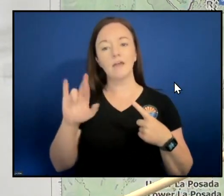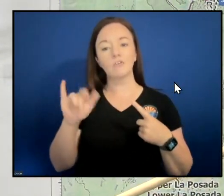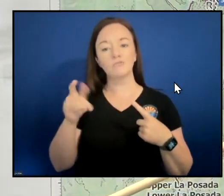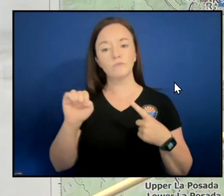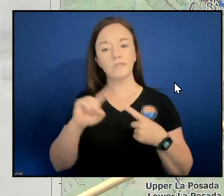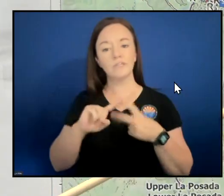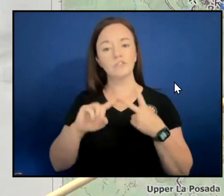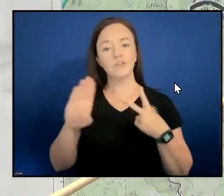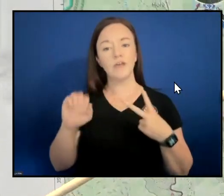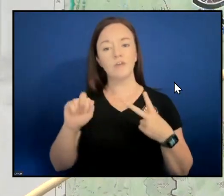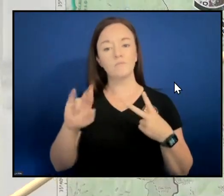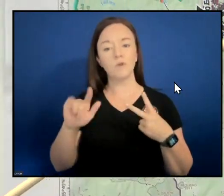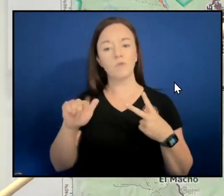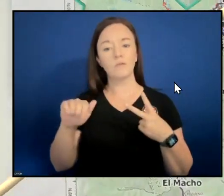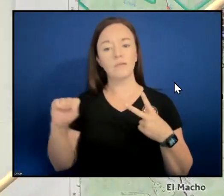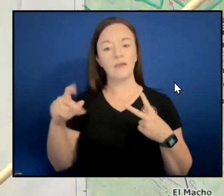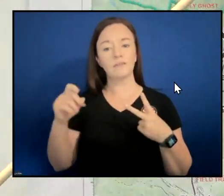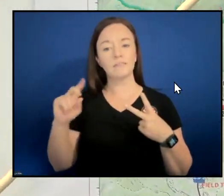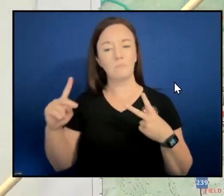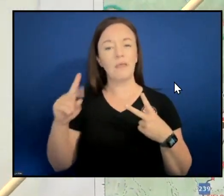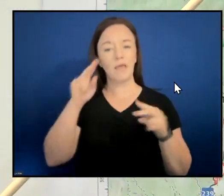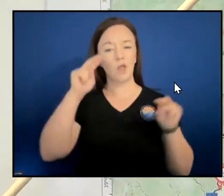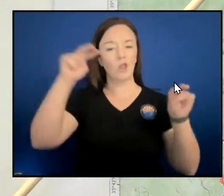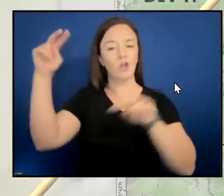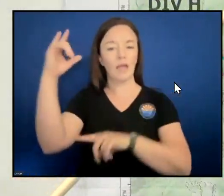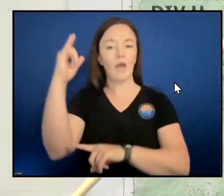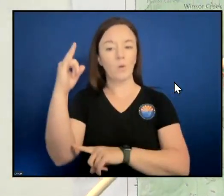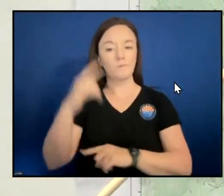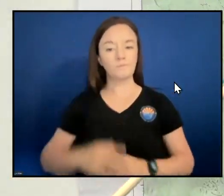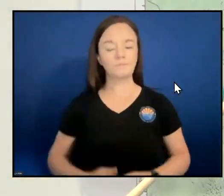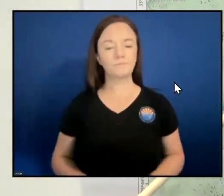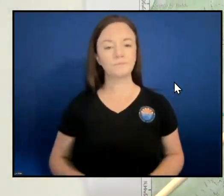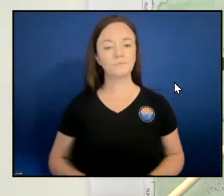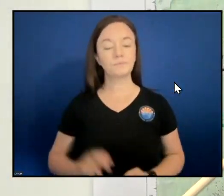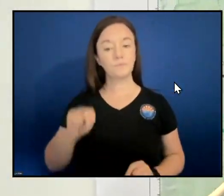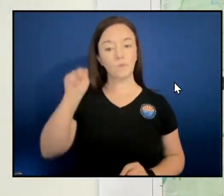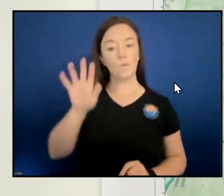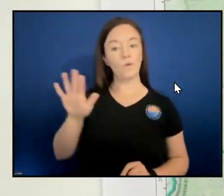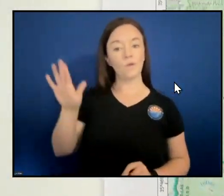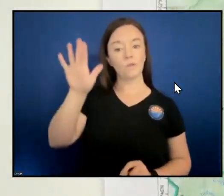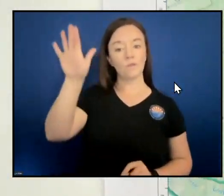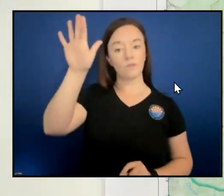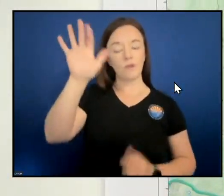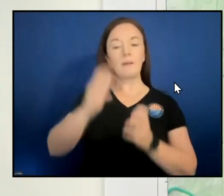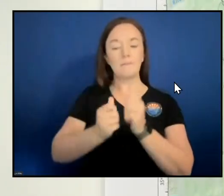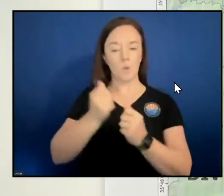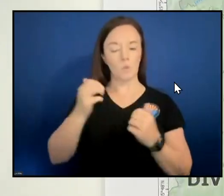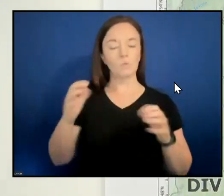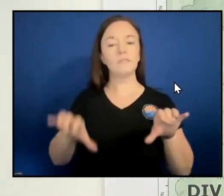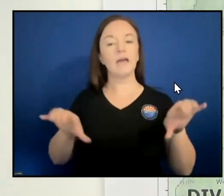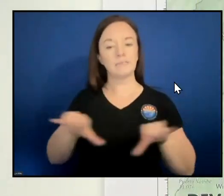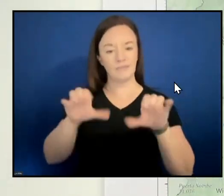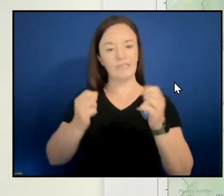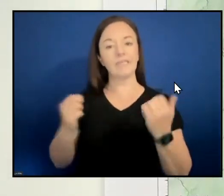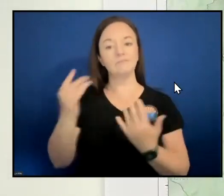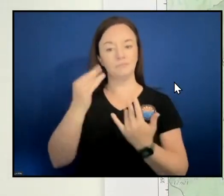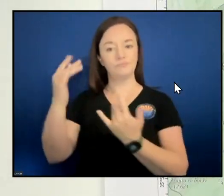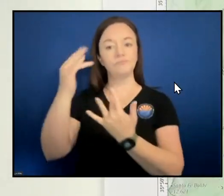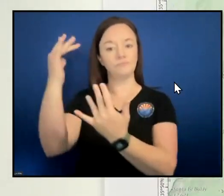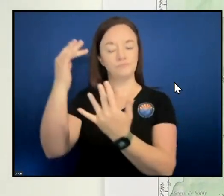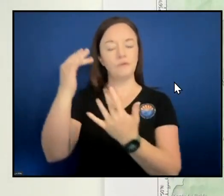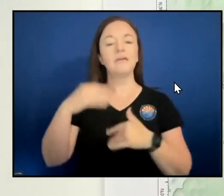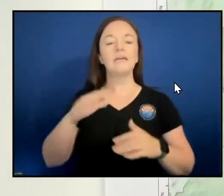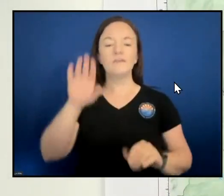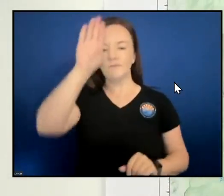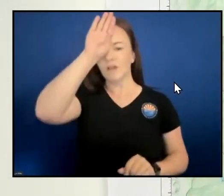Moving north, we had most of our activity further north. We had firefighters monitoring the fire in Bear Creek,